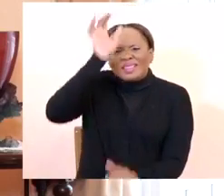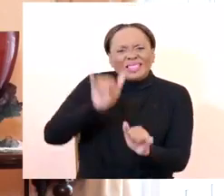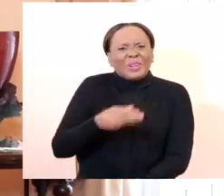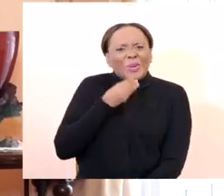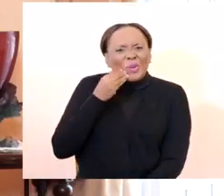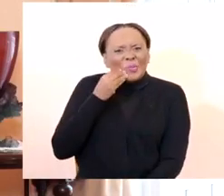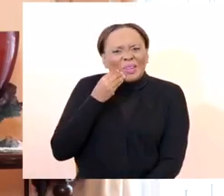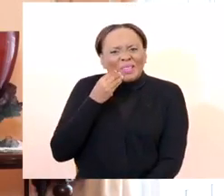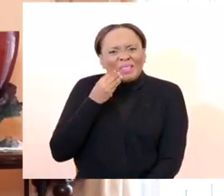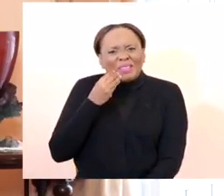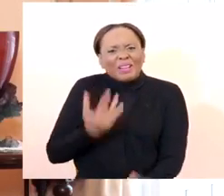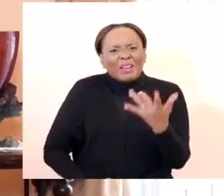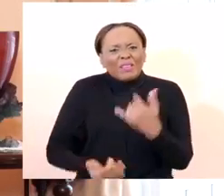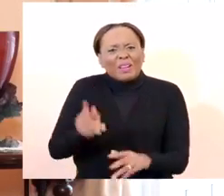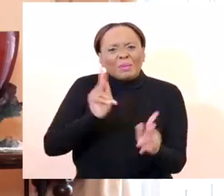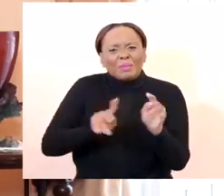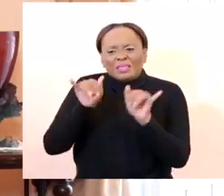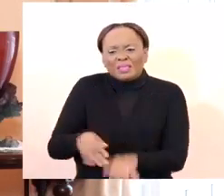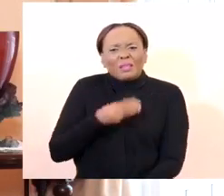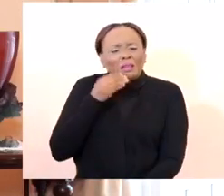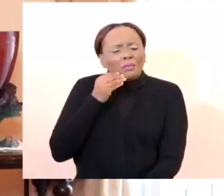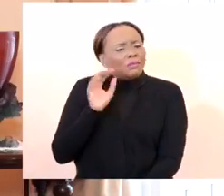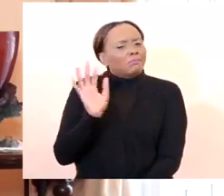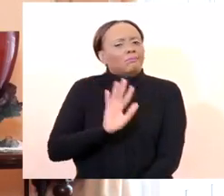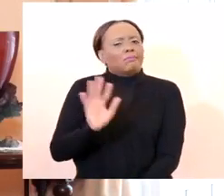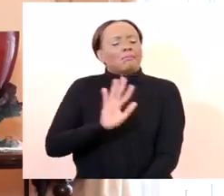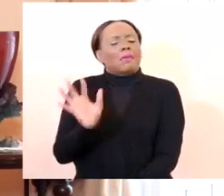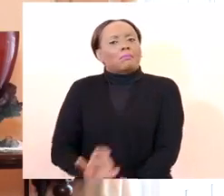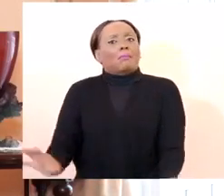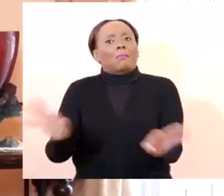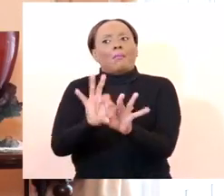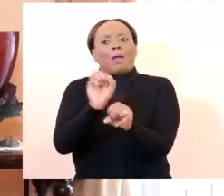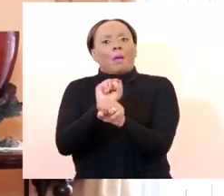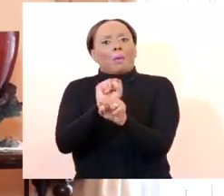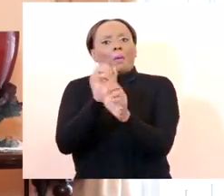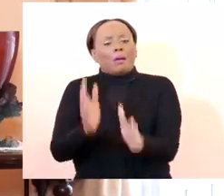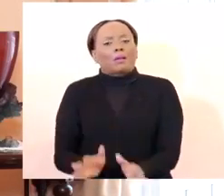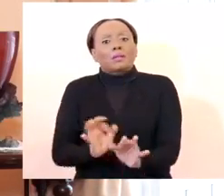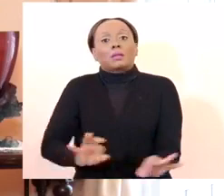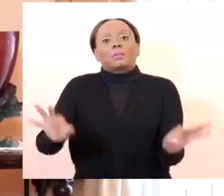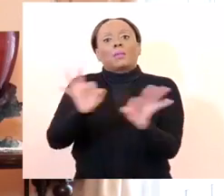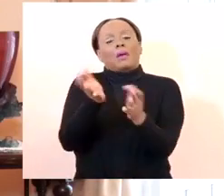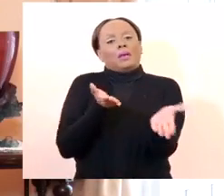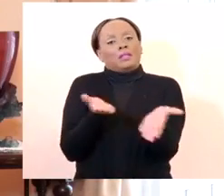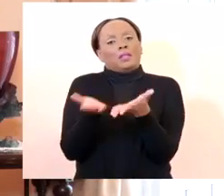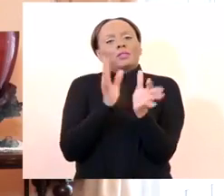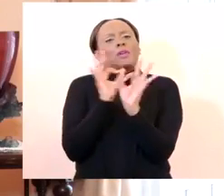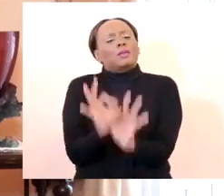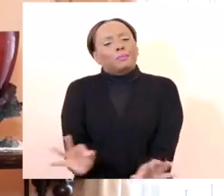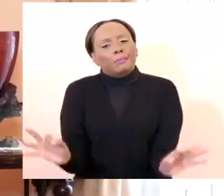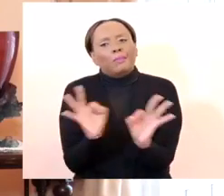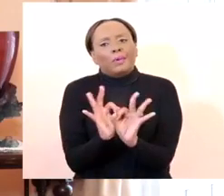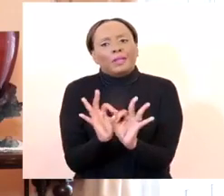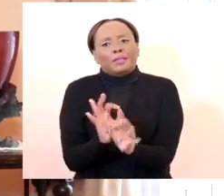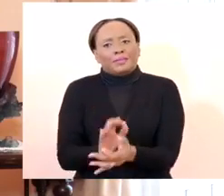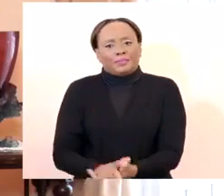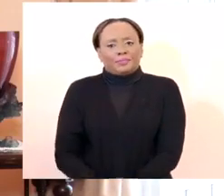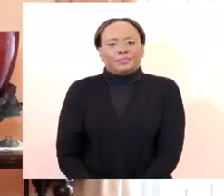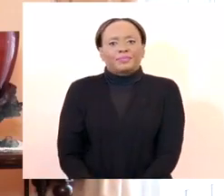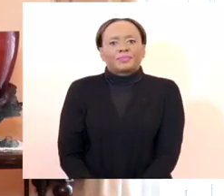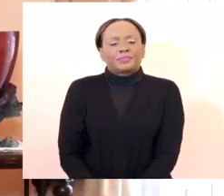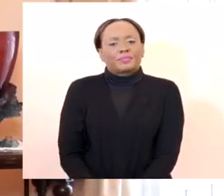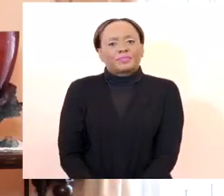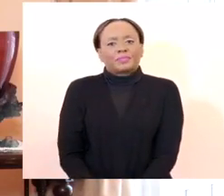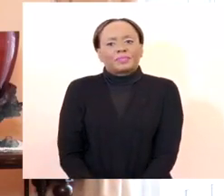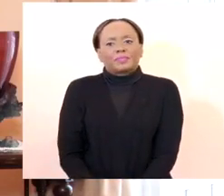outset, essential services are required to attend their place of work. Essential services,